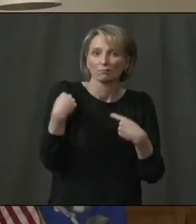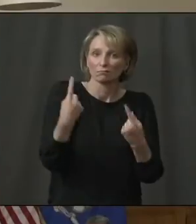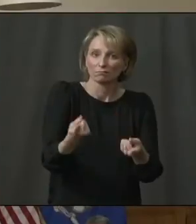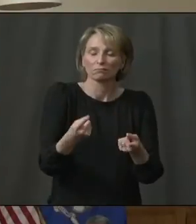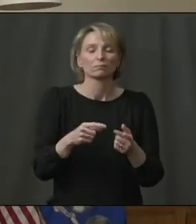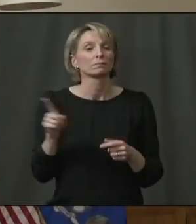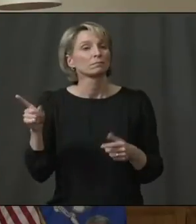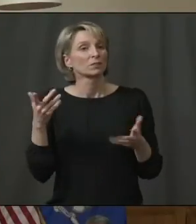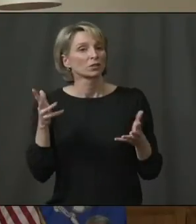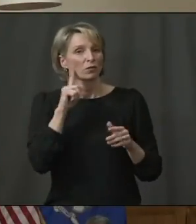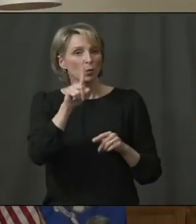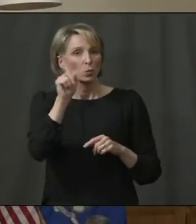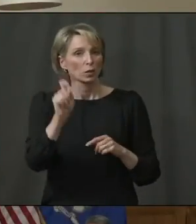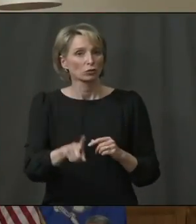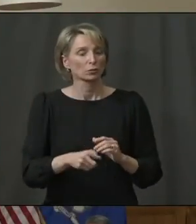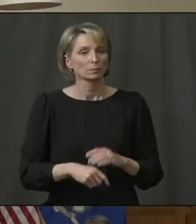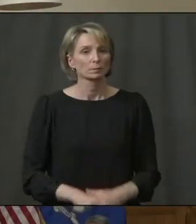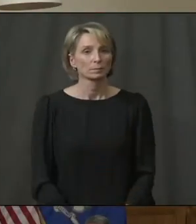Questions?